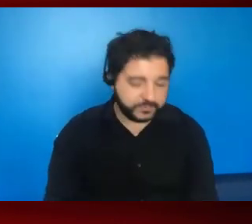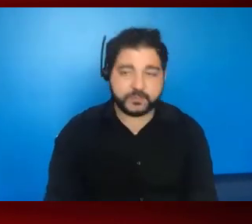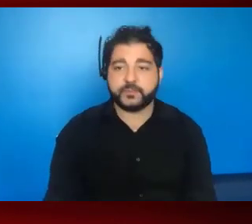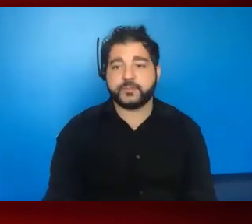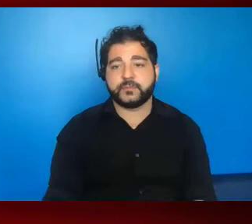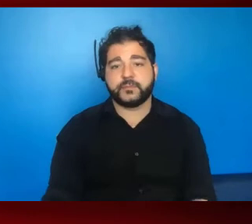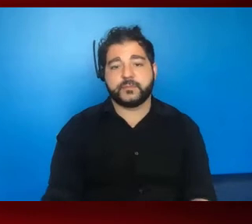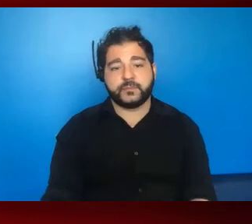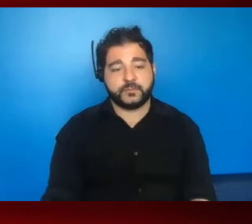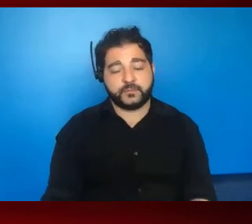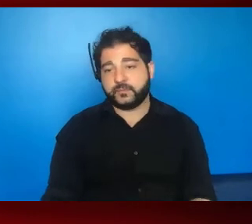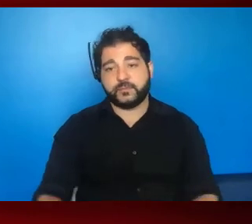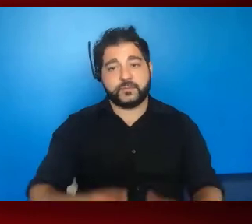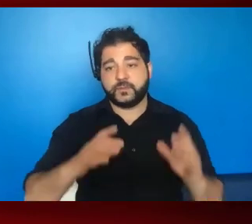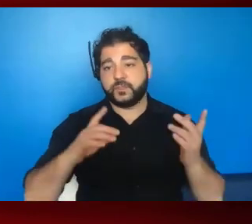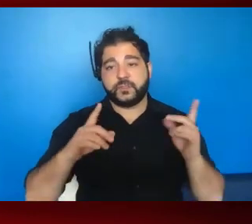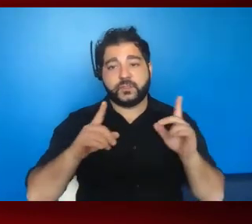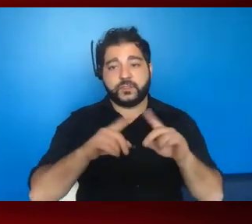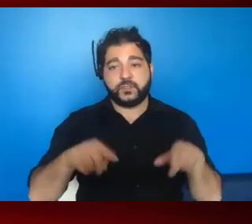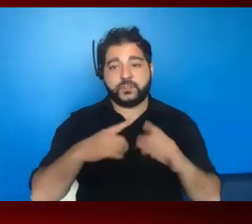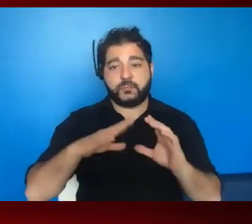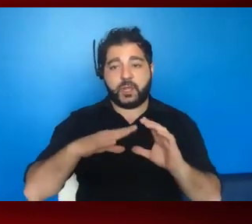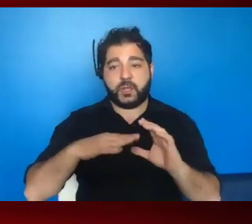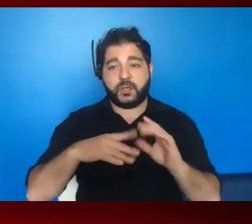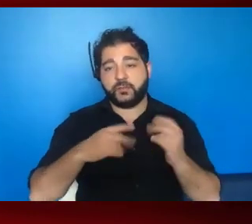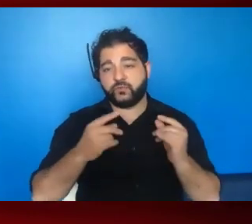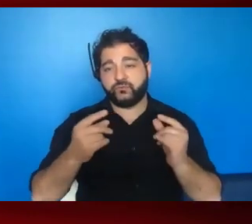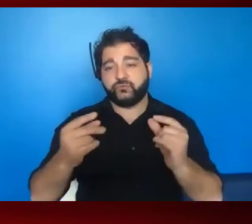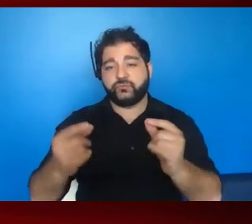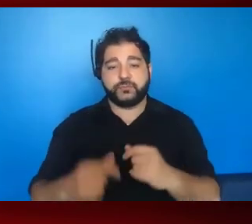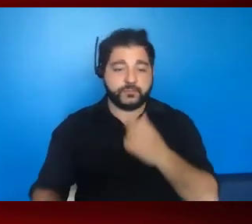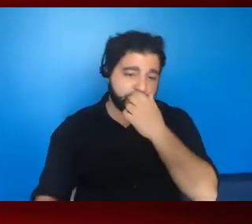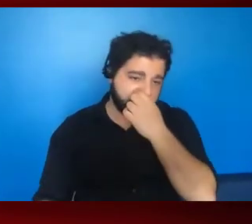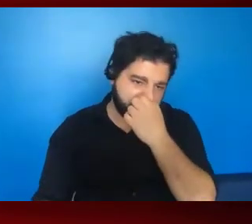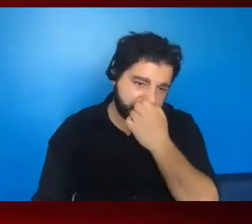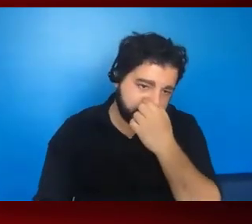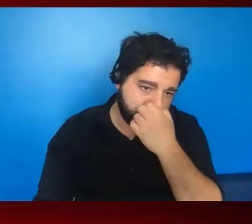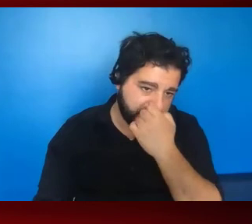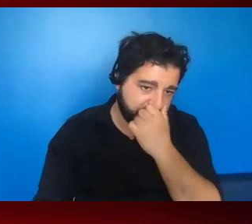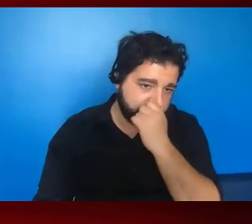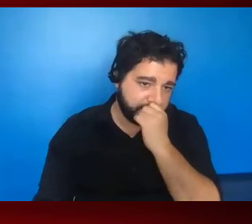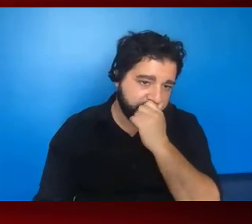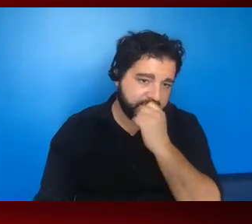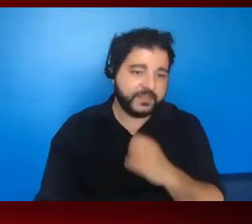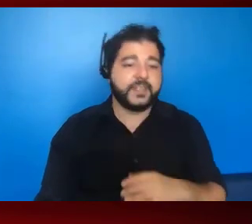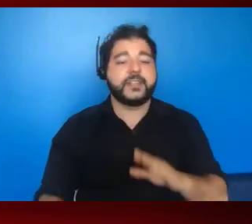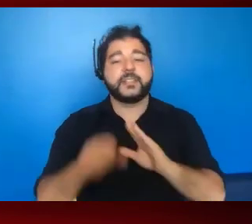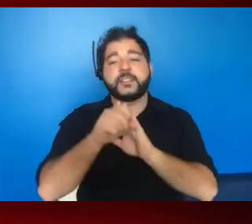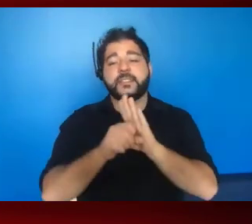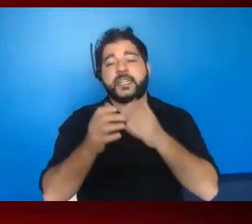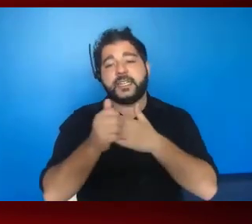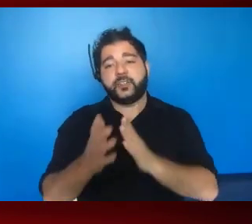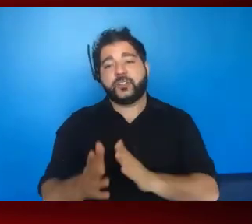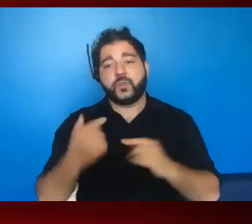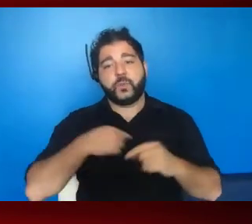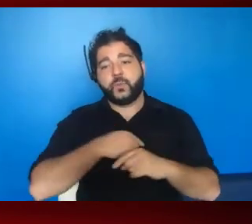chat box is moving very quickly. Um, let's see. And state leads are kind of, we're just here, um, like I'm a state lead.